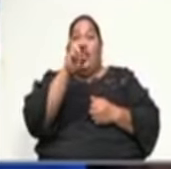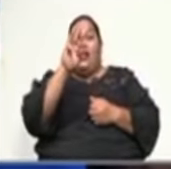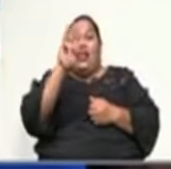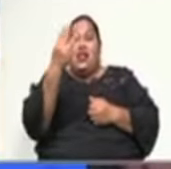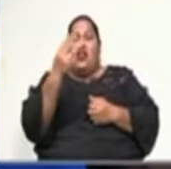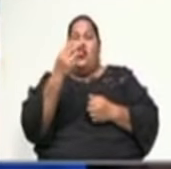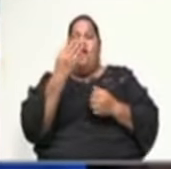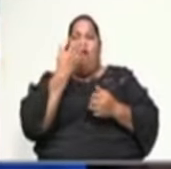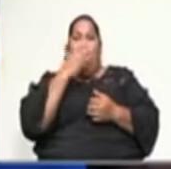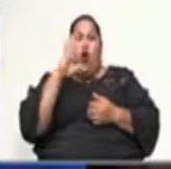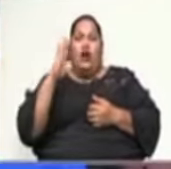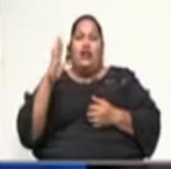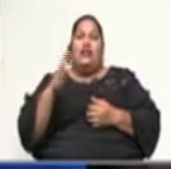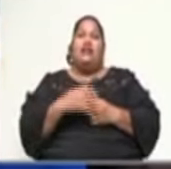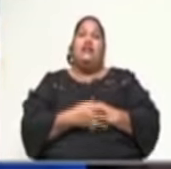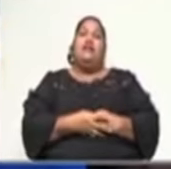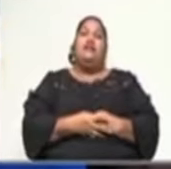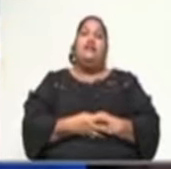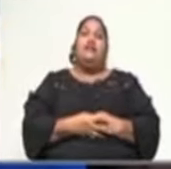apram war rua fiji one news